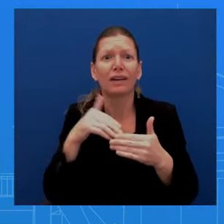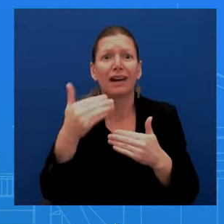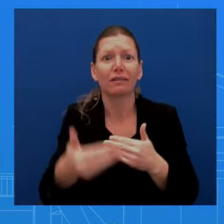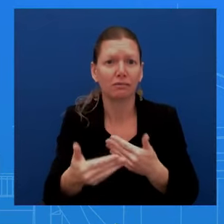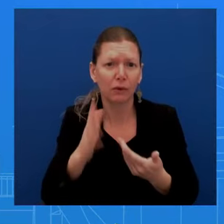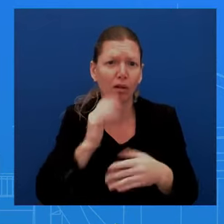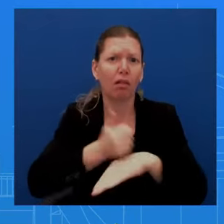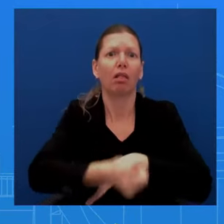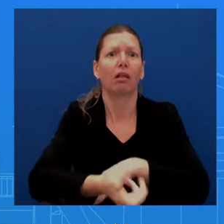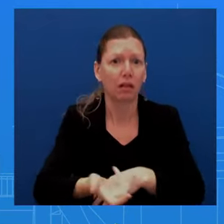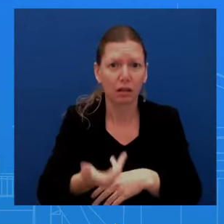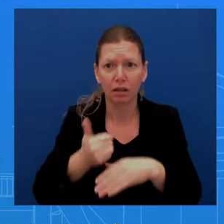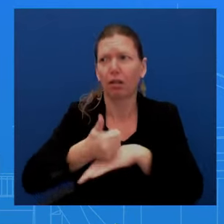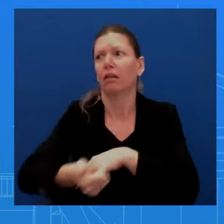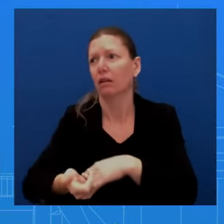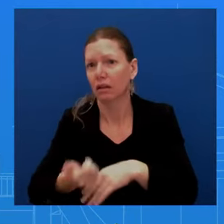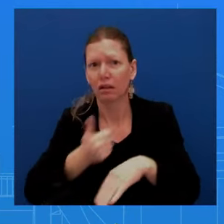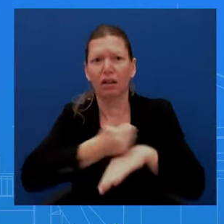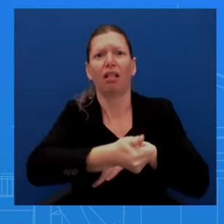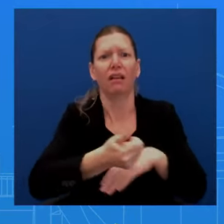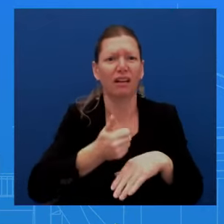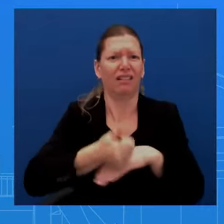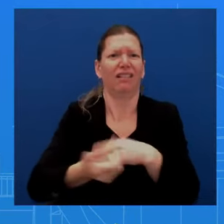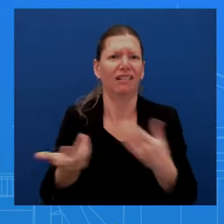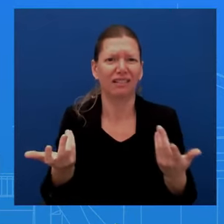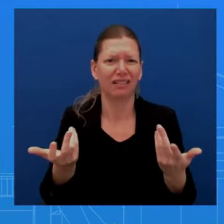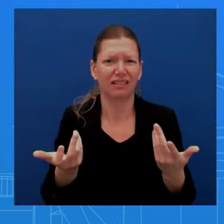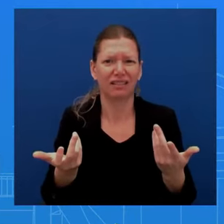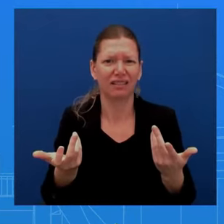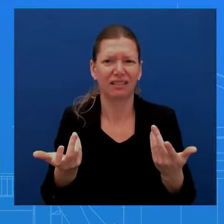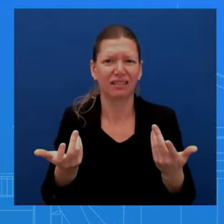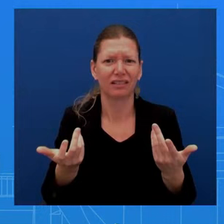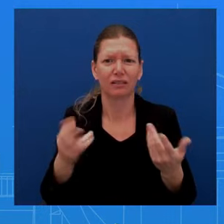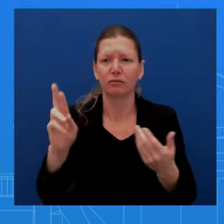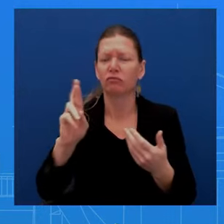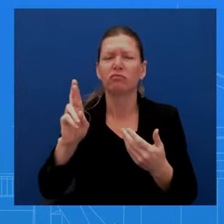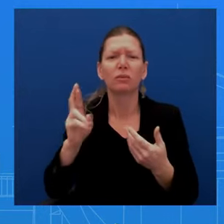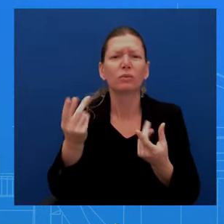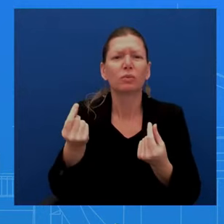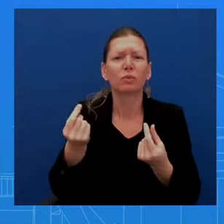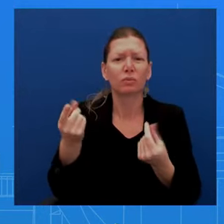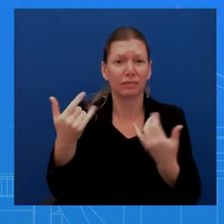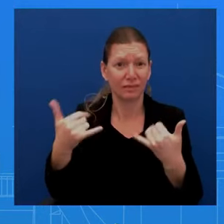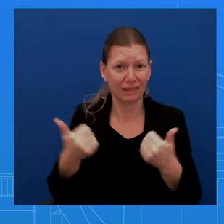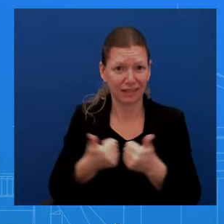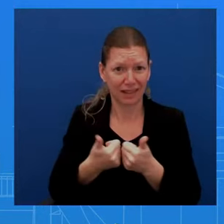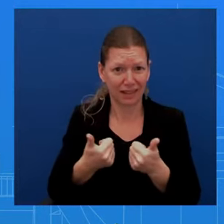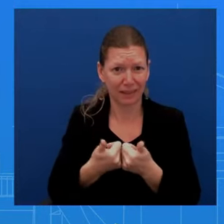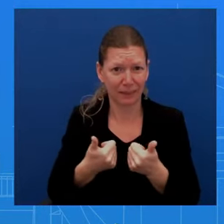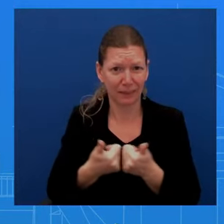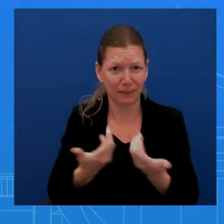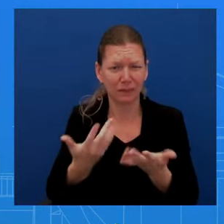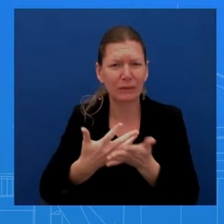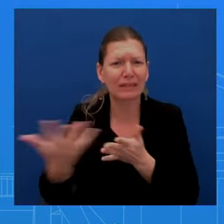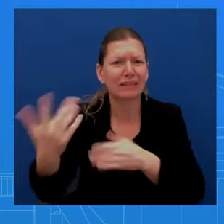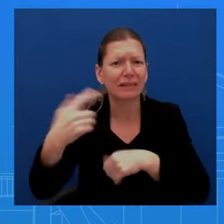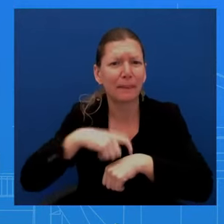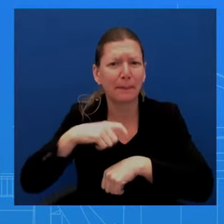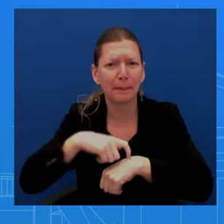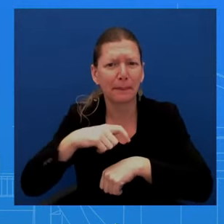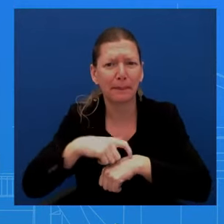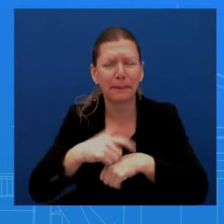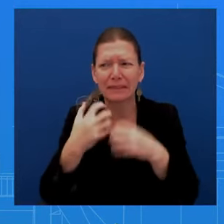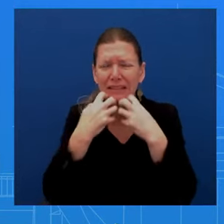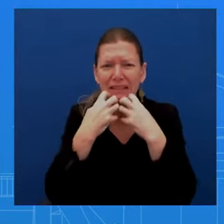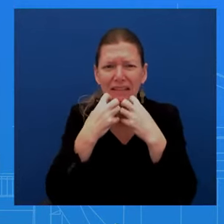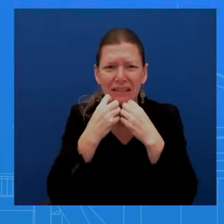House Republicans are playing political games. They're playing political stunts. There are baseless allegations here. Uh, we've been clear about that. What we want to see. I was just asked